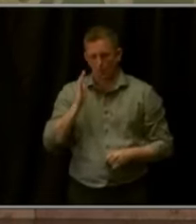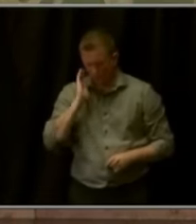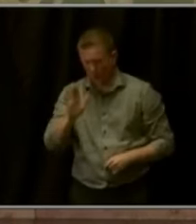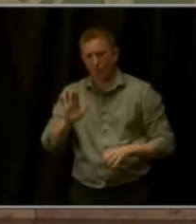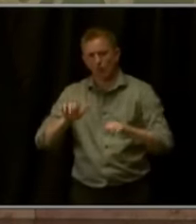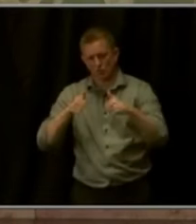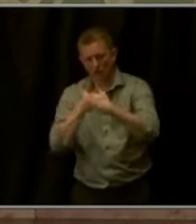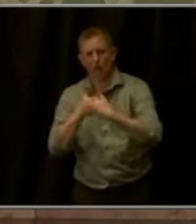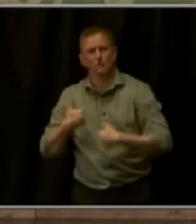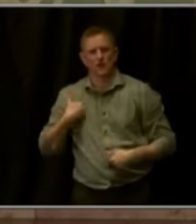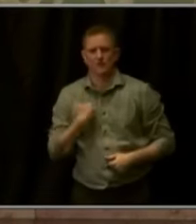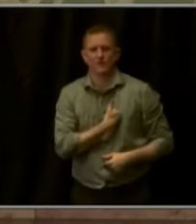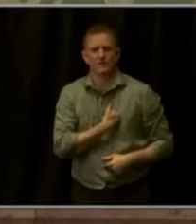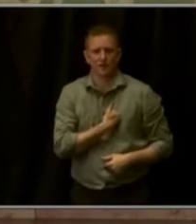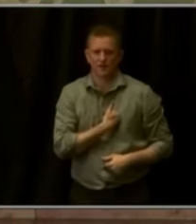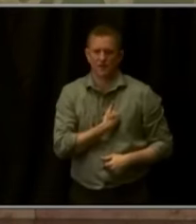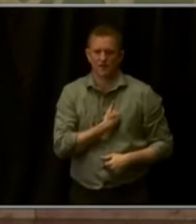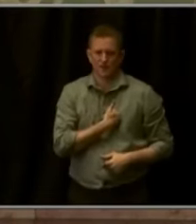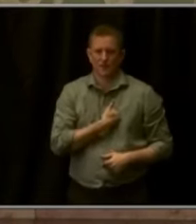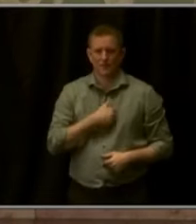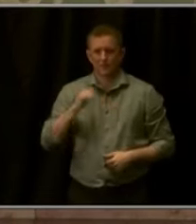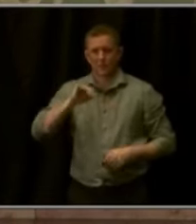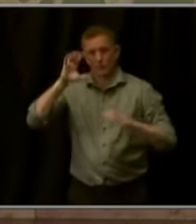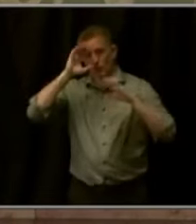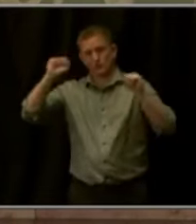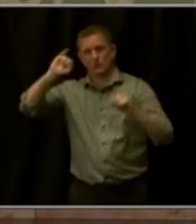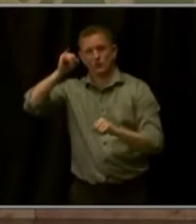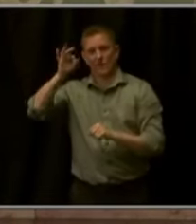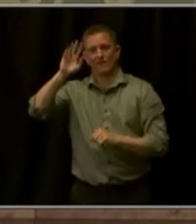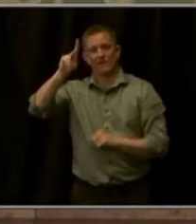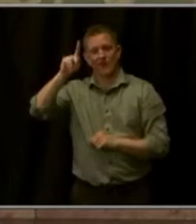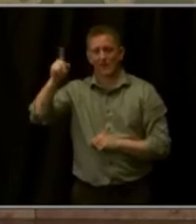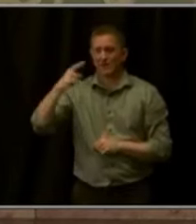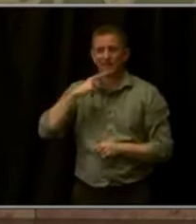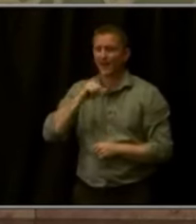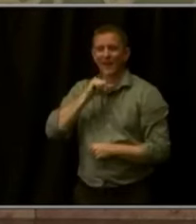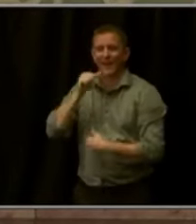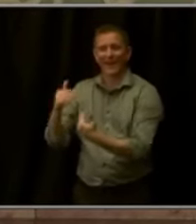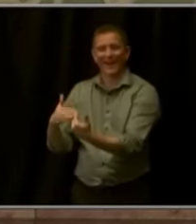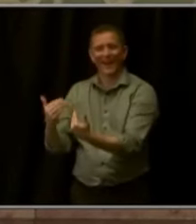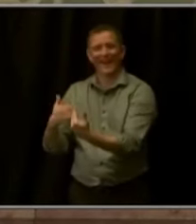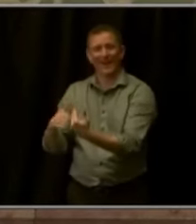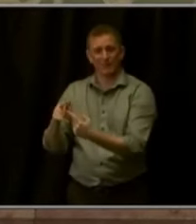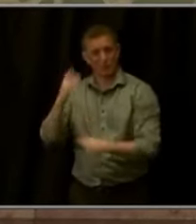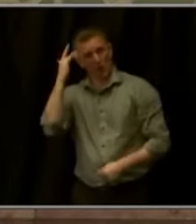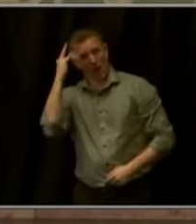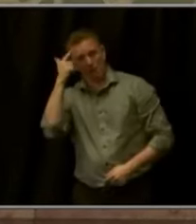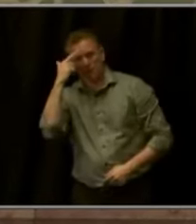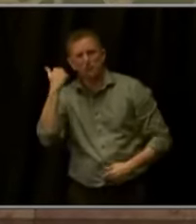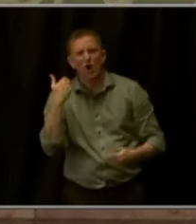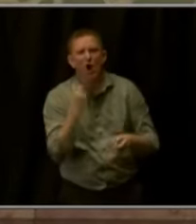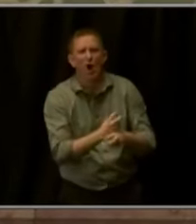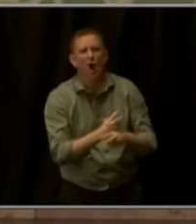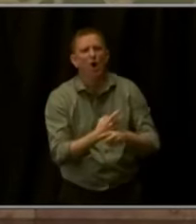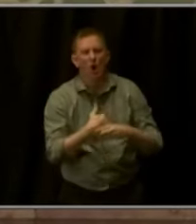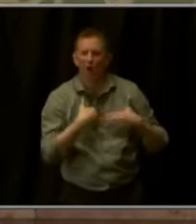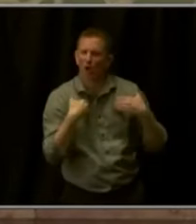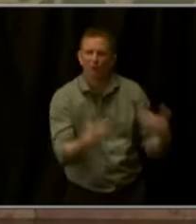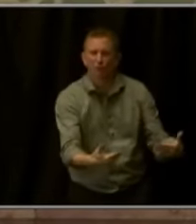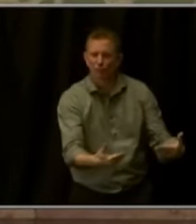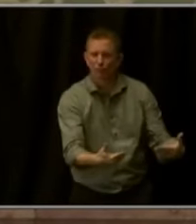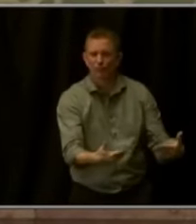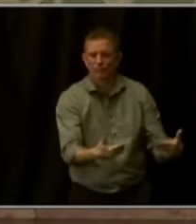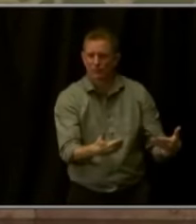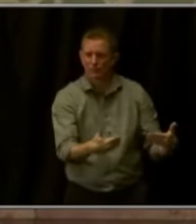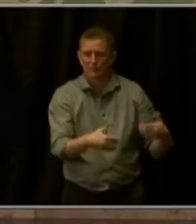us, as President Kennedy said, not because it's easy, but because it's hard. So as we prepare for the year ahead,